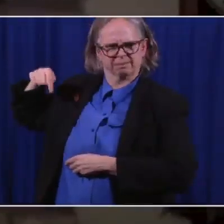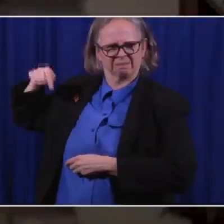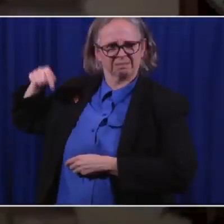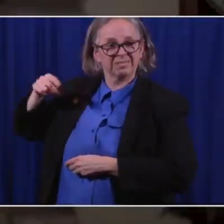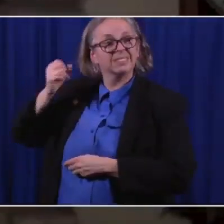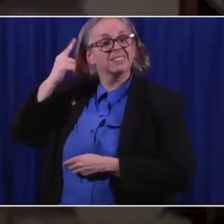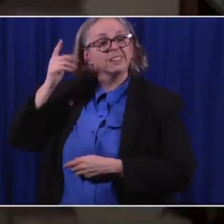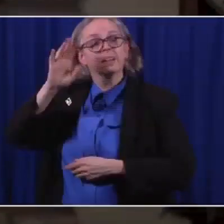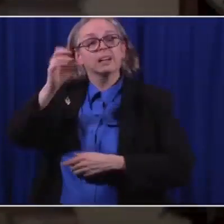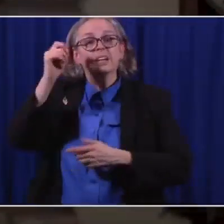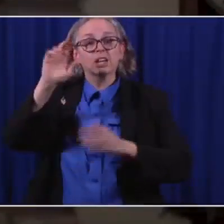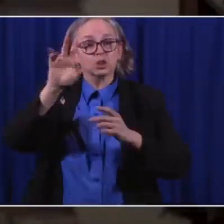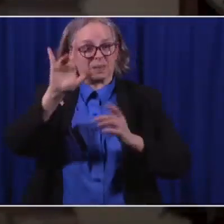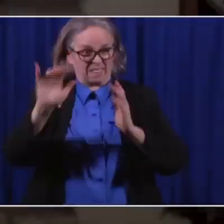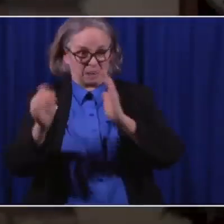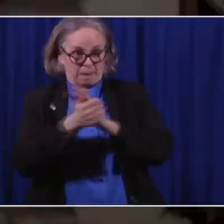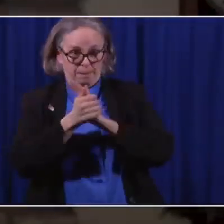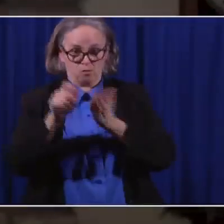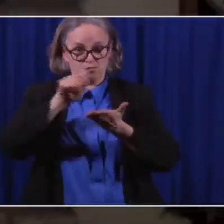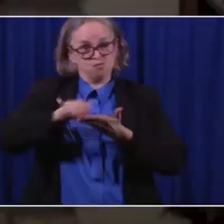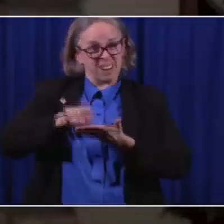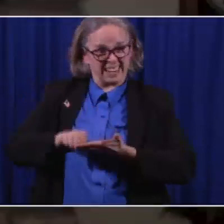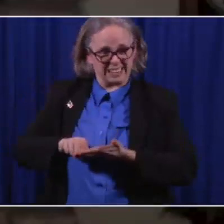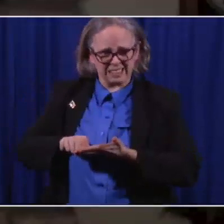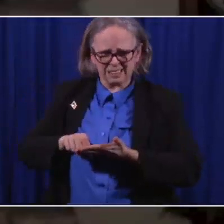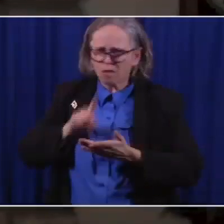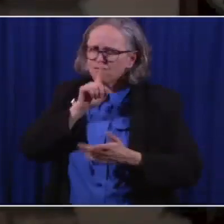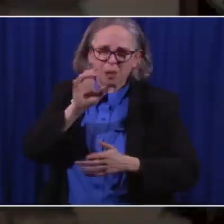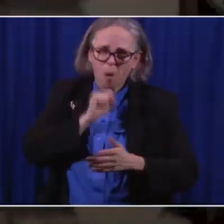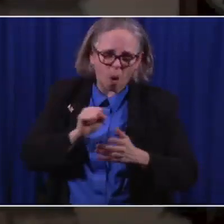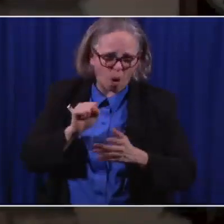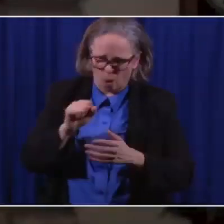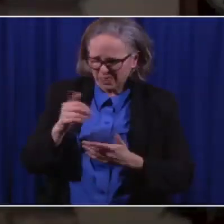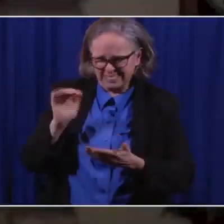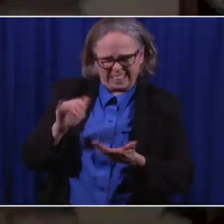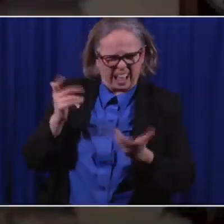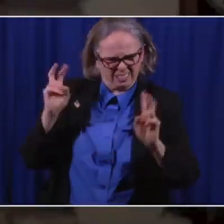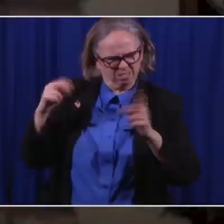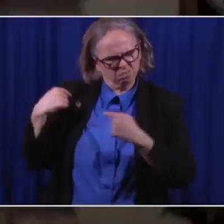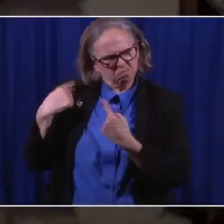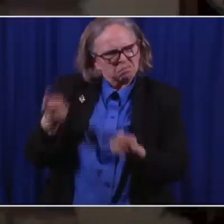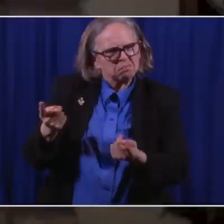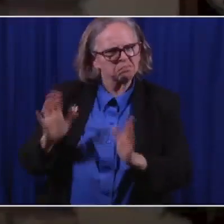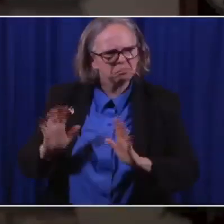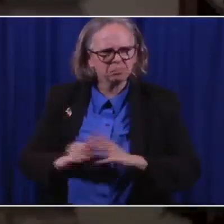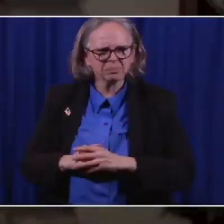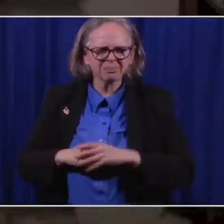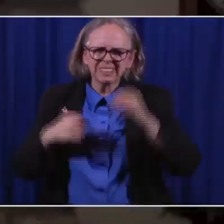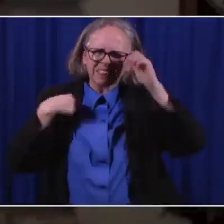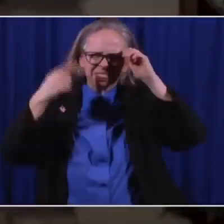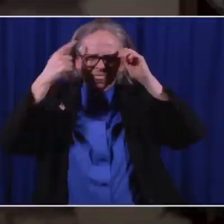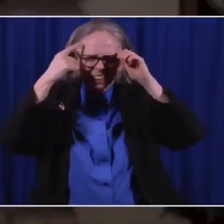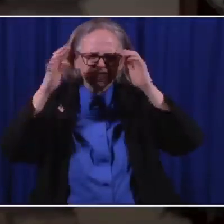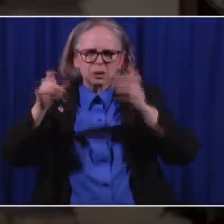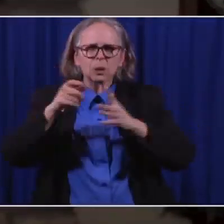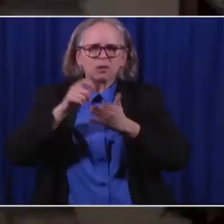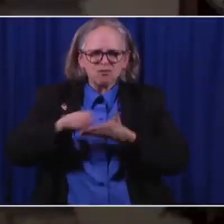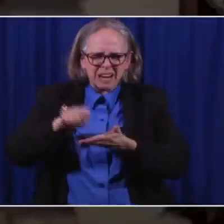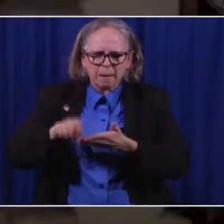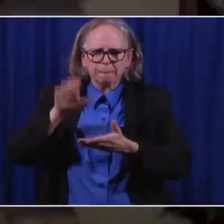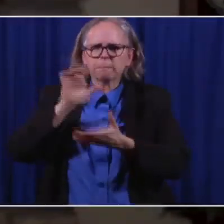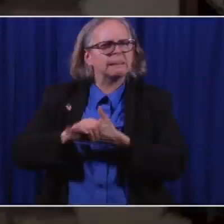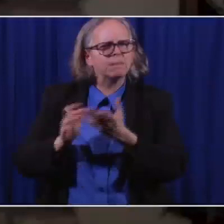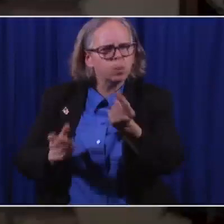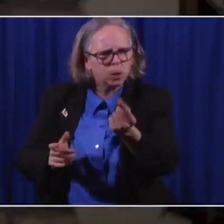it wasn't written that long ago, I think the belief was that if there was a situation